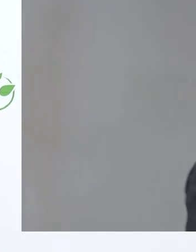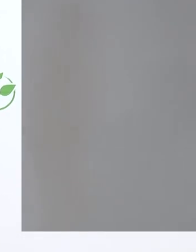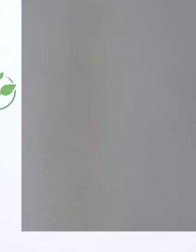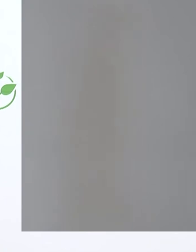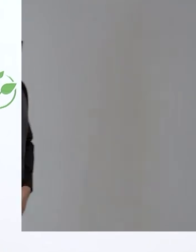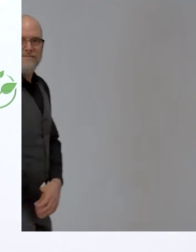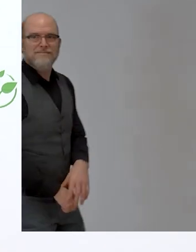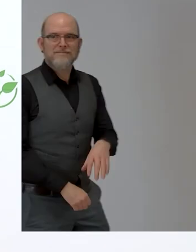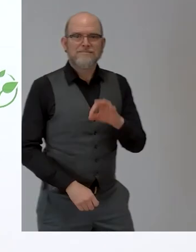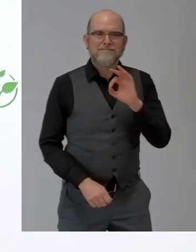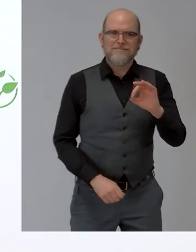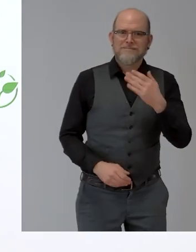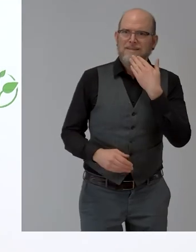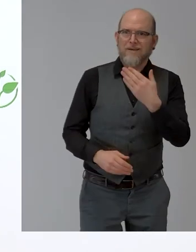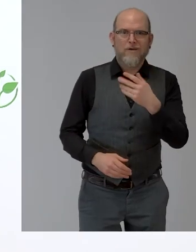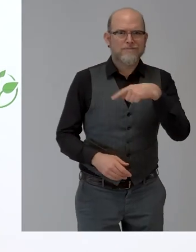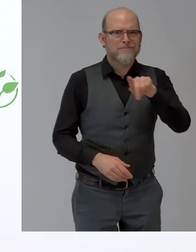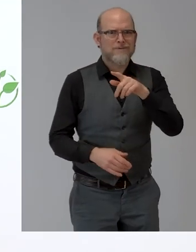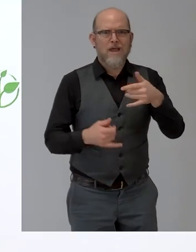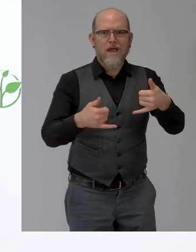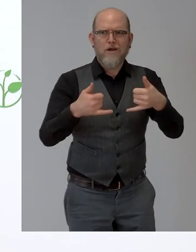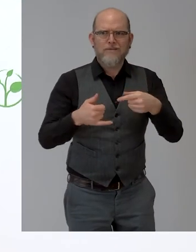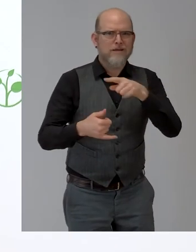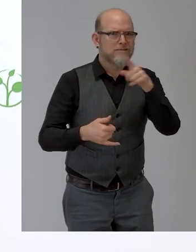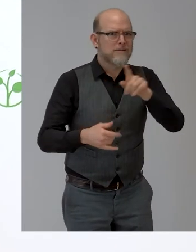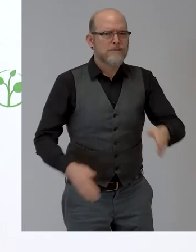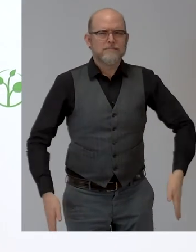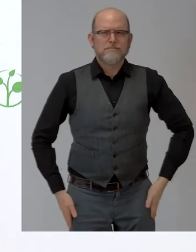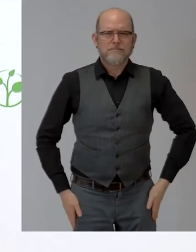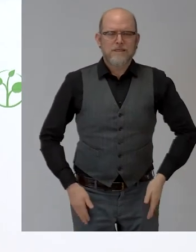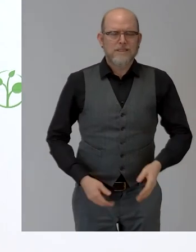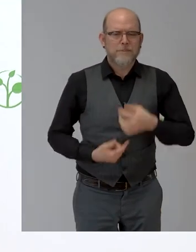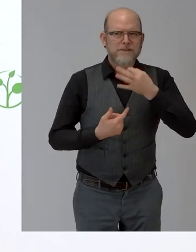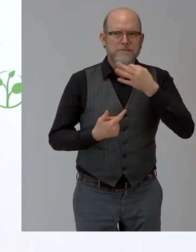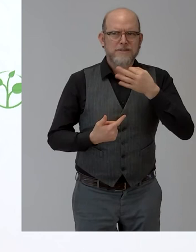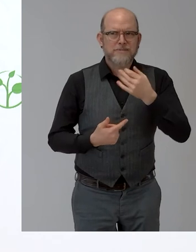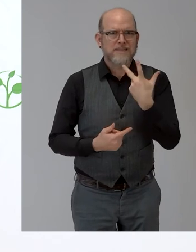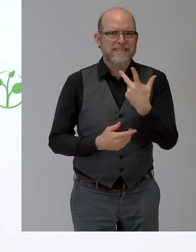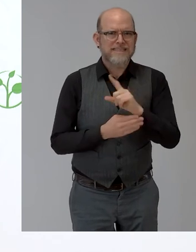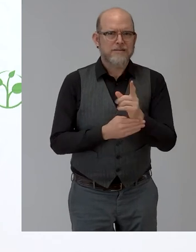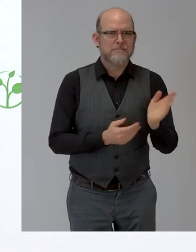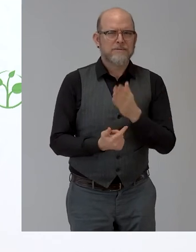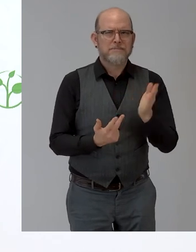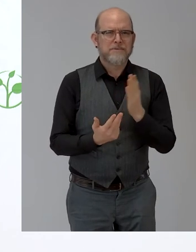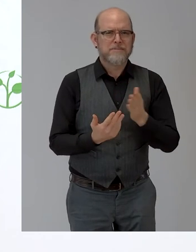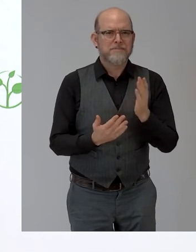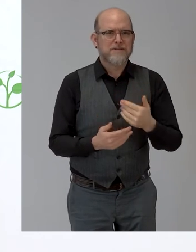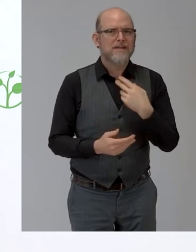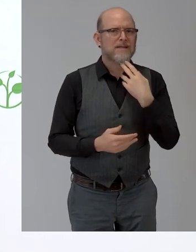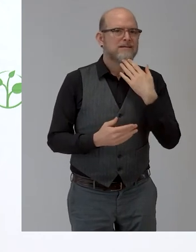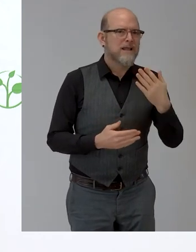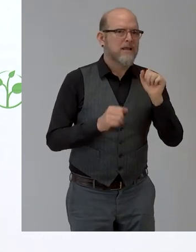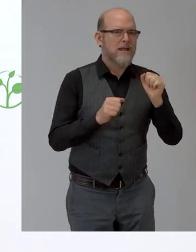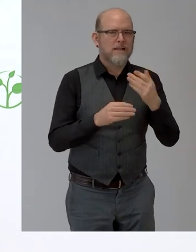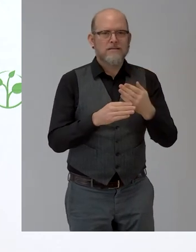this unique and unplanned opportunity to give you a little glimpse behind the scenes of the zero project, how this actually works,